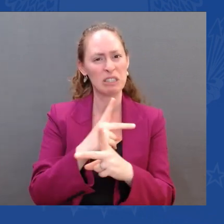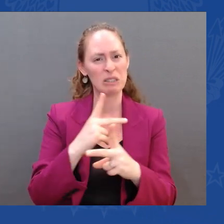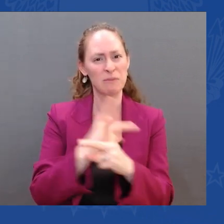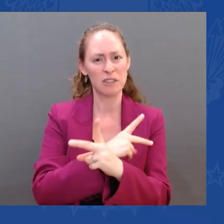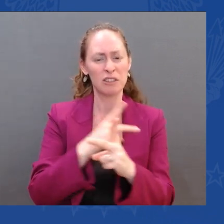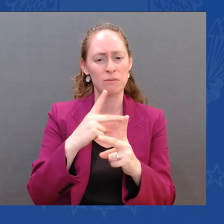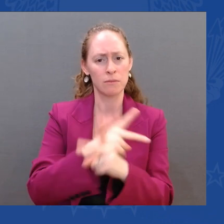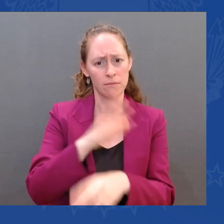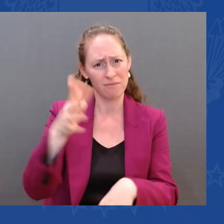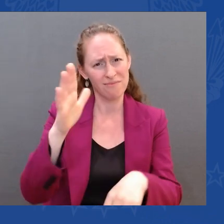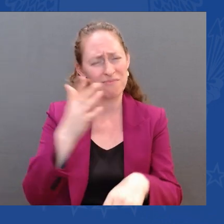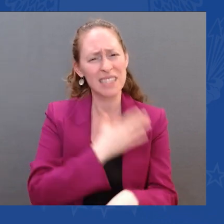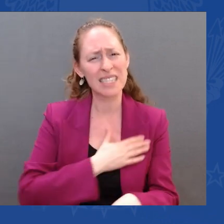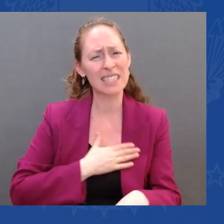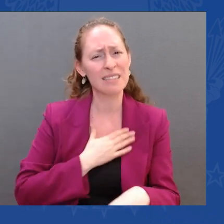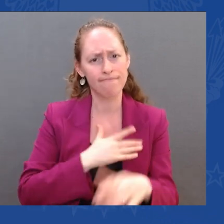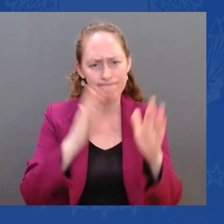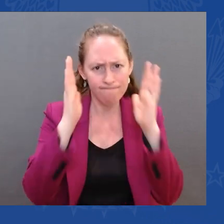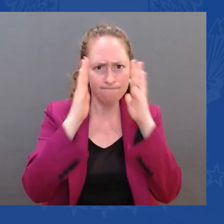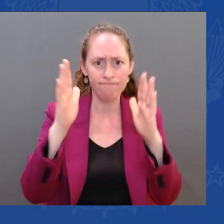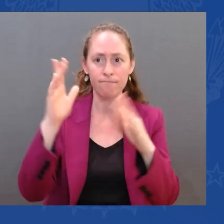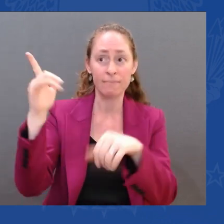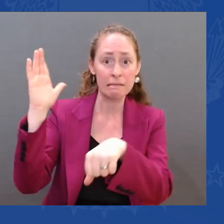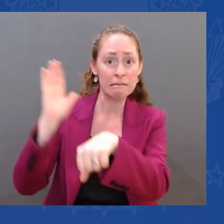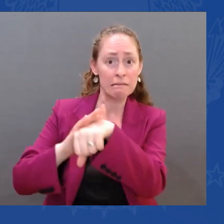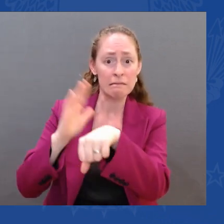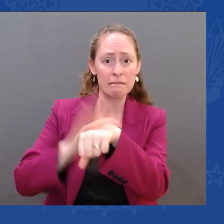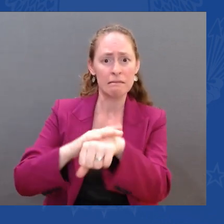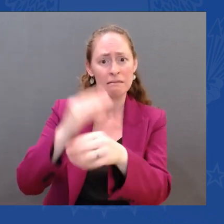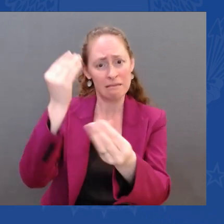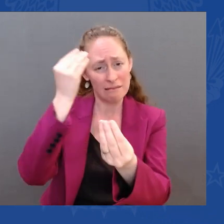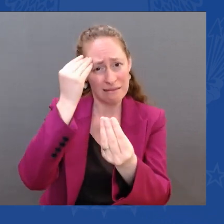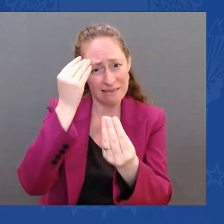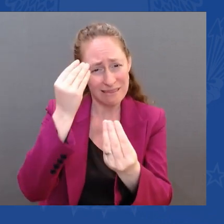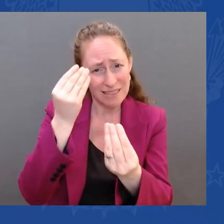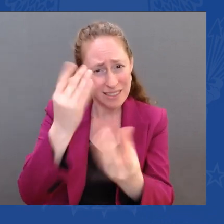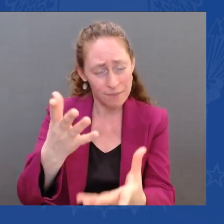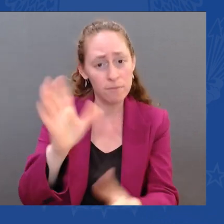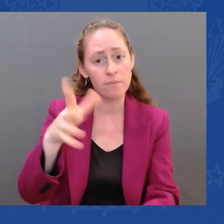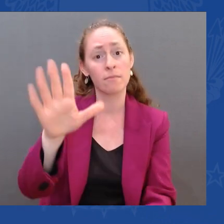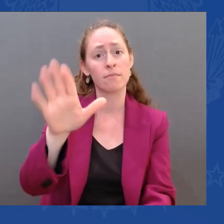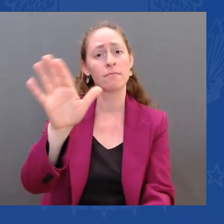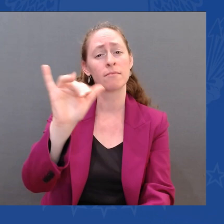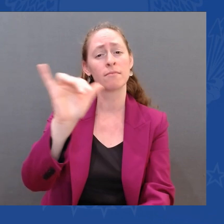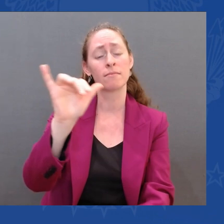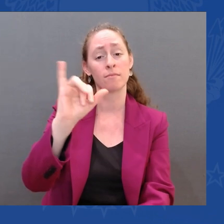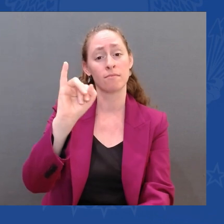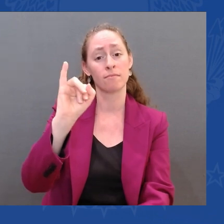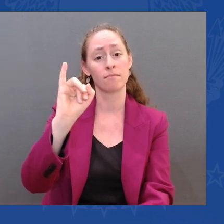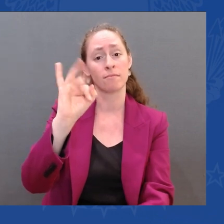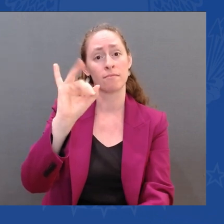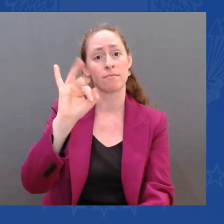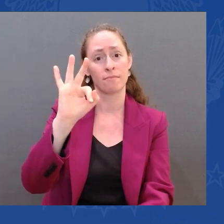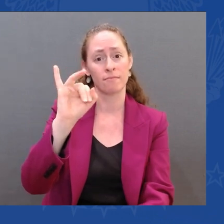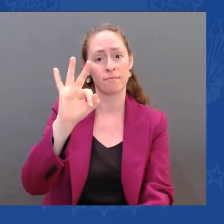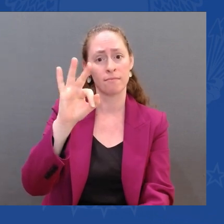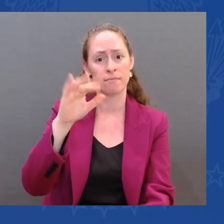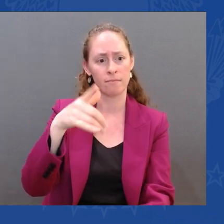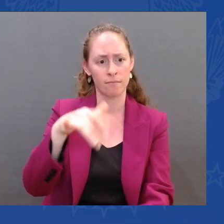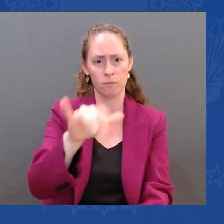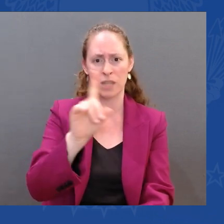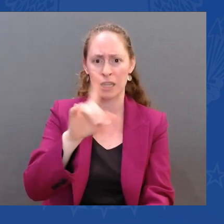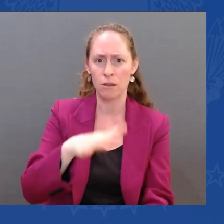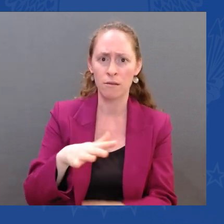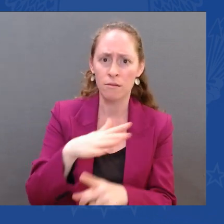And, and, and follow — follow the guidance of your local authorities. While you do everything you can to protect yourself and your